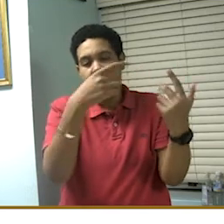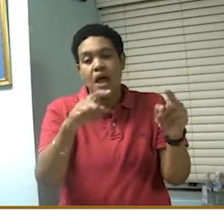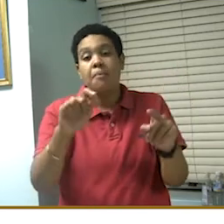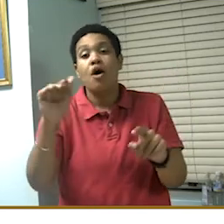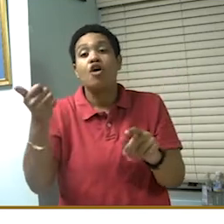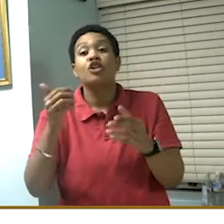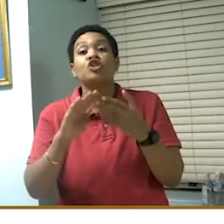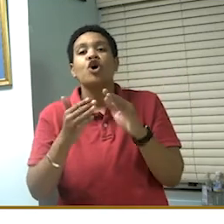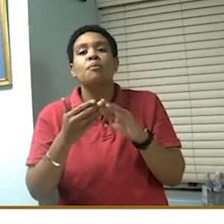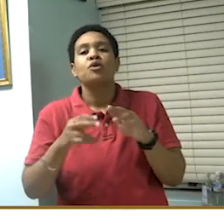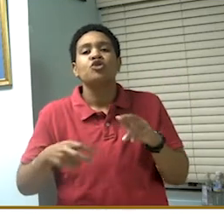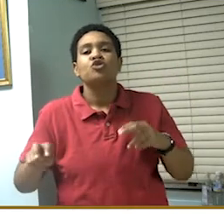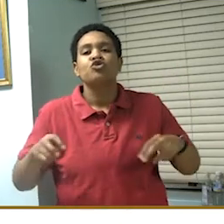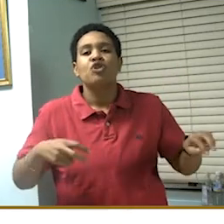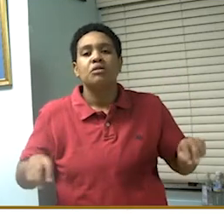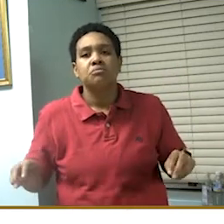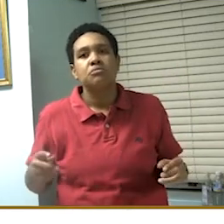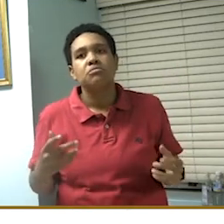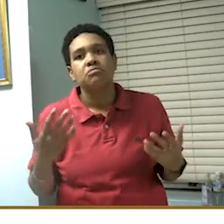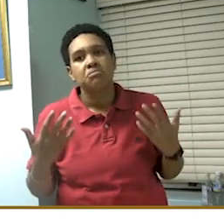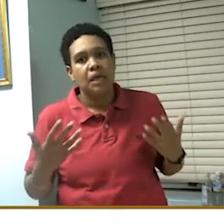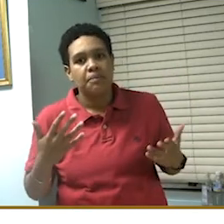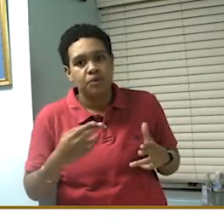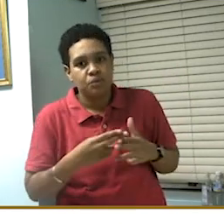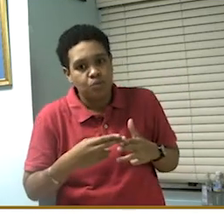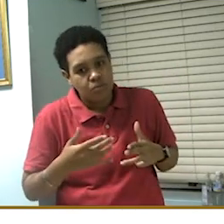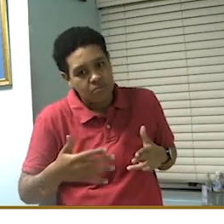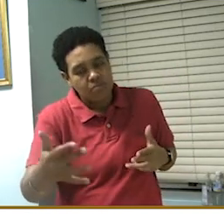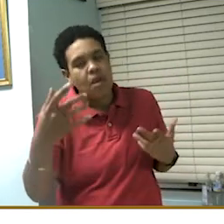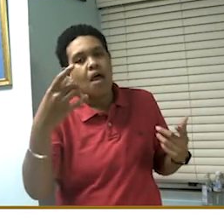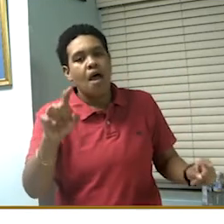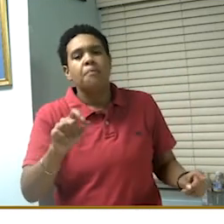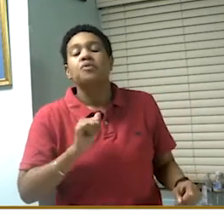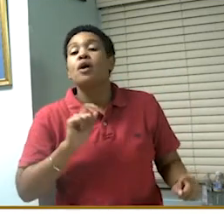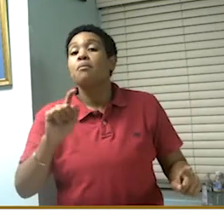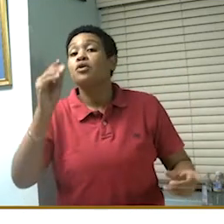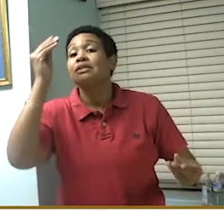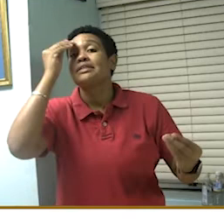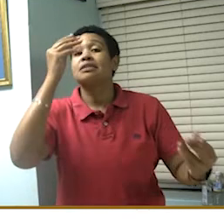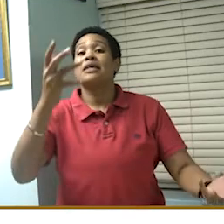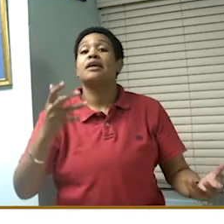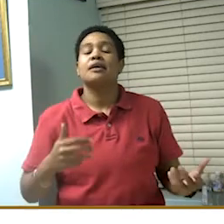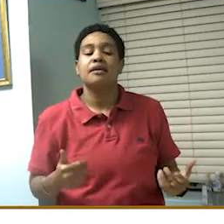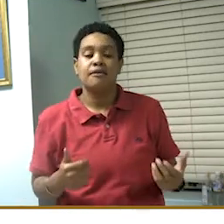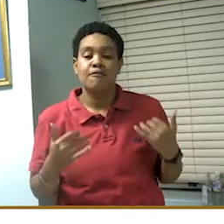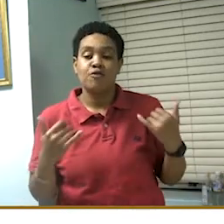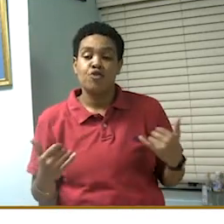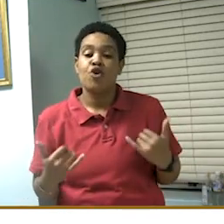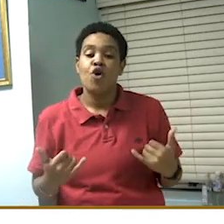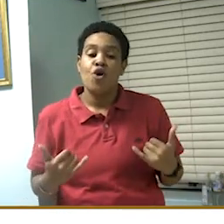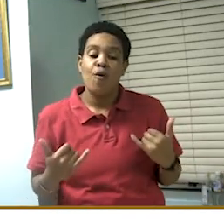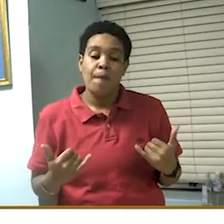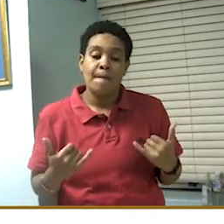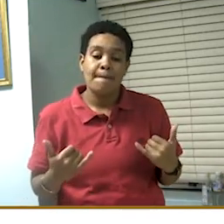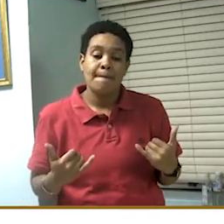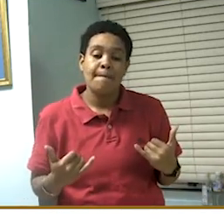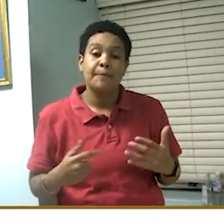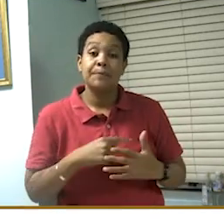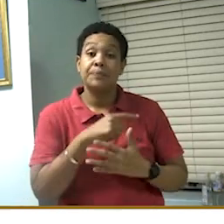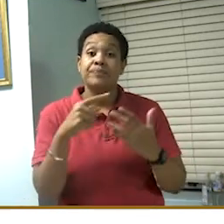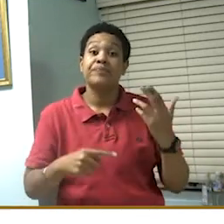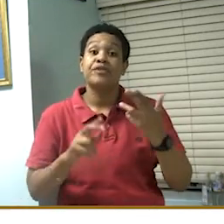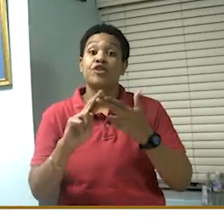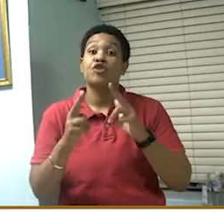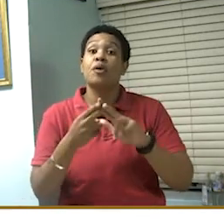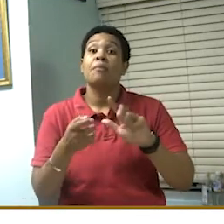which may be imminent. So, I must say, now, these are the numbers